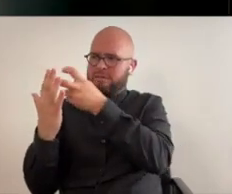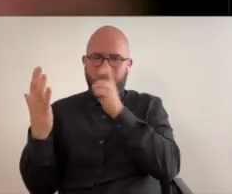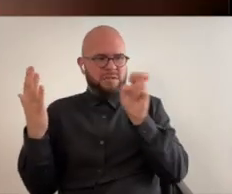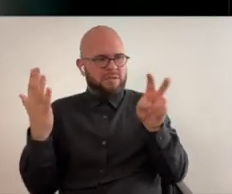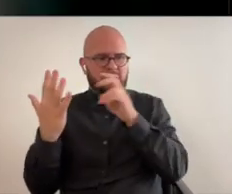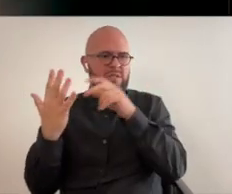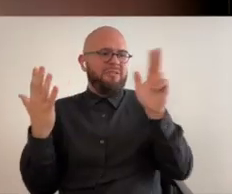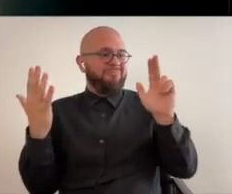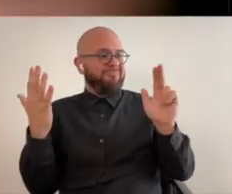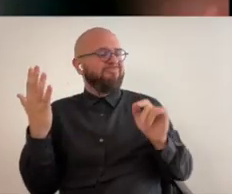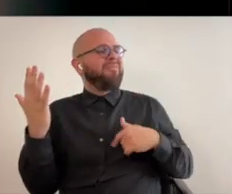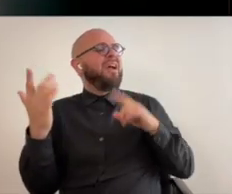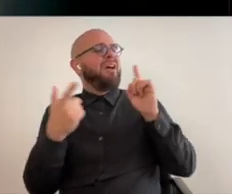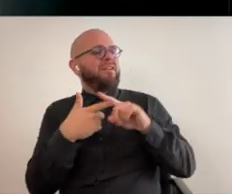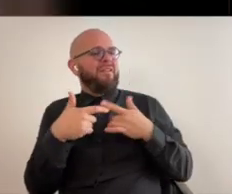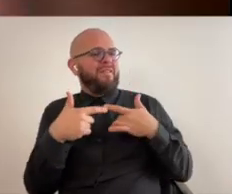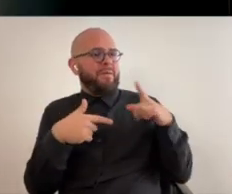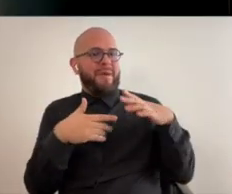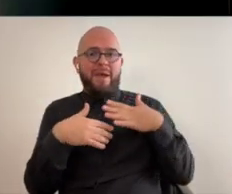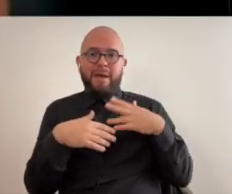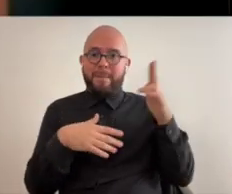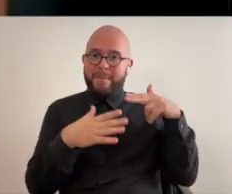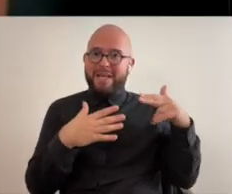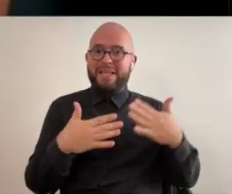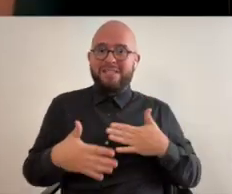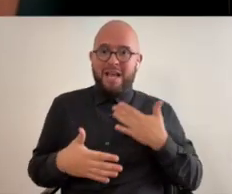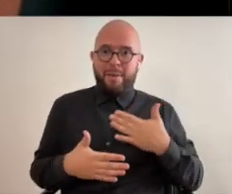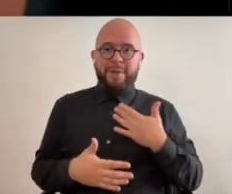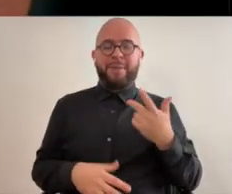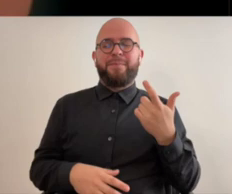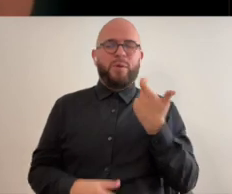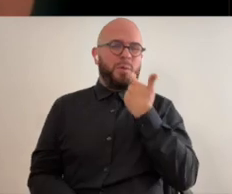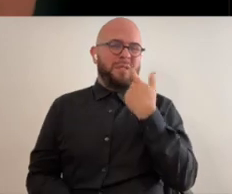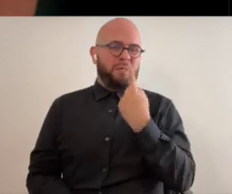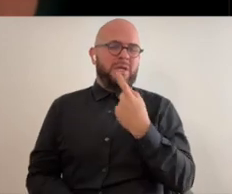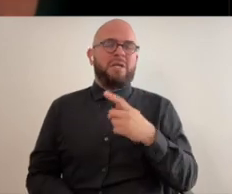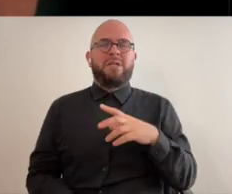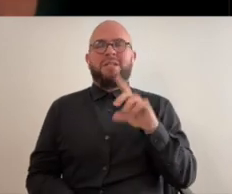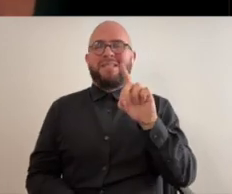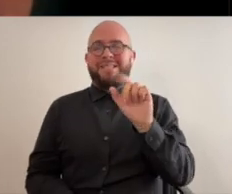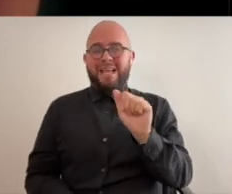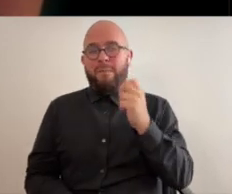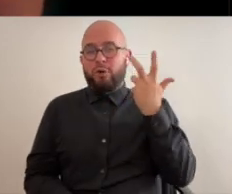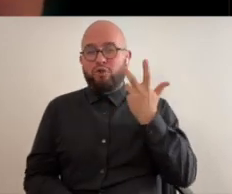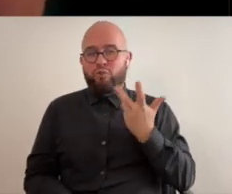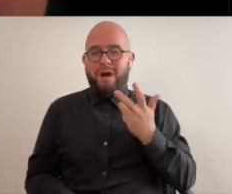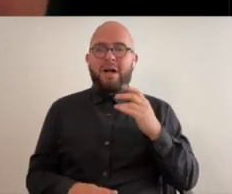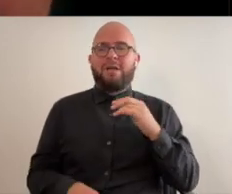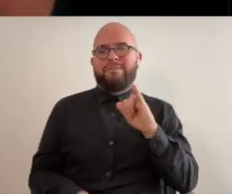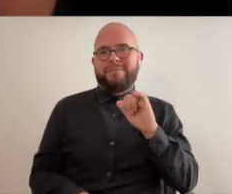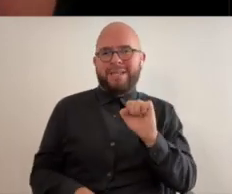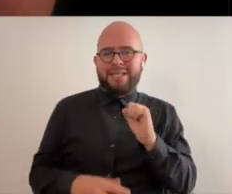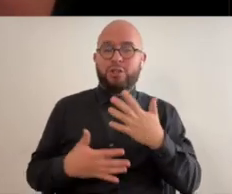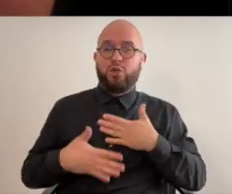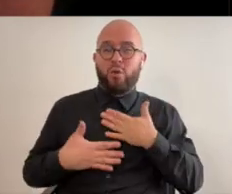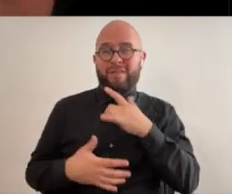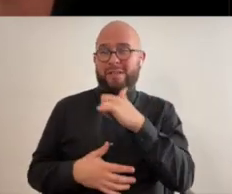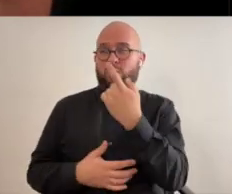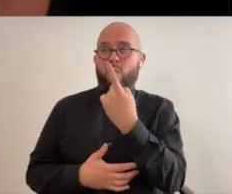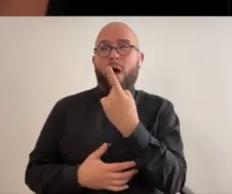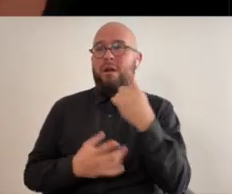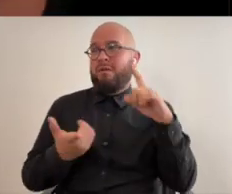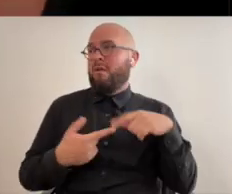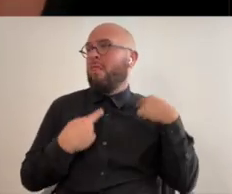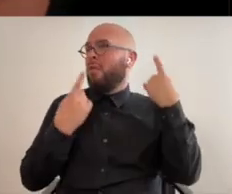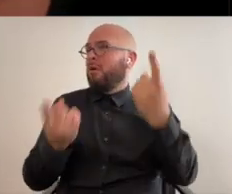from each until the painting is happy and this this most recent one disabled drag is joy is